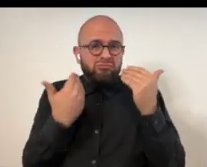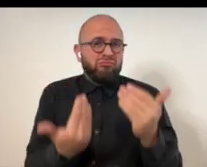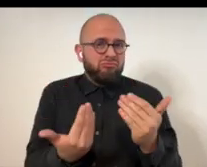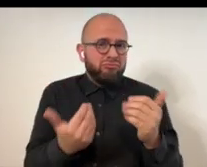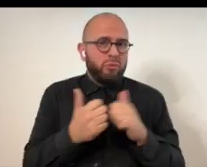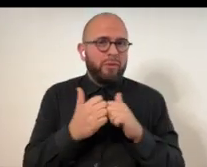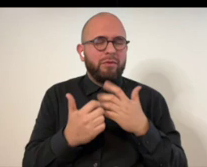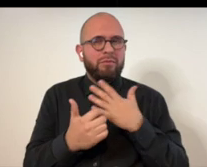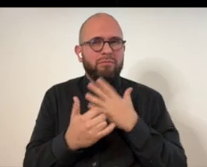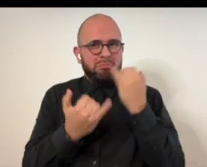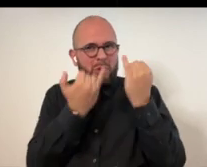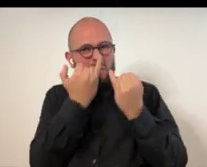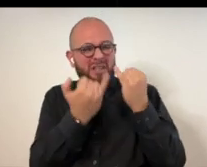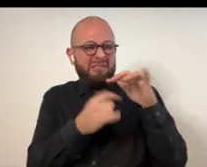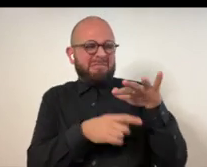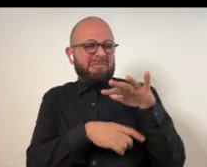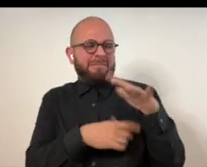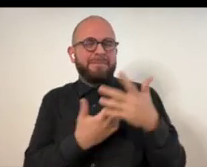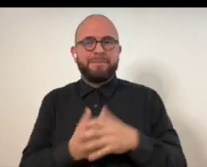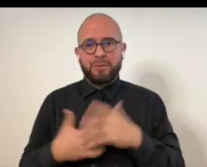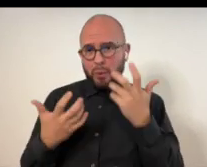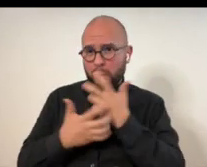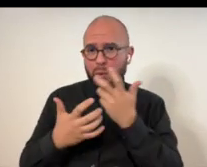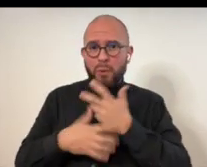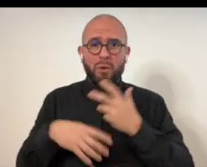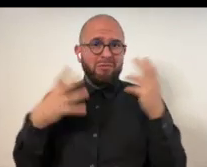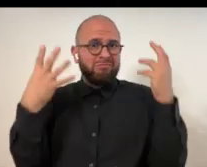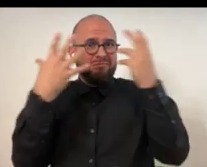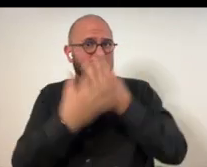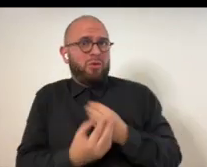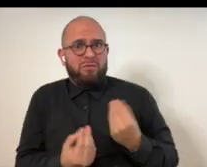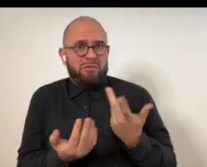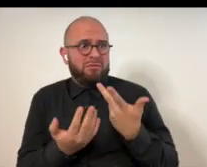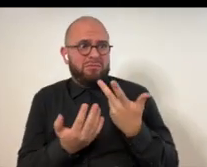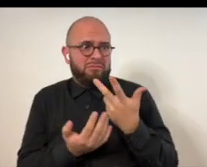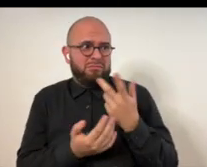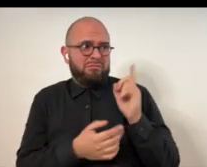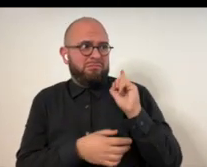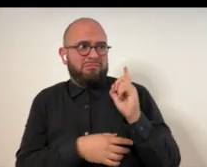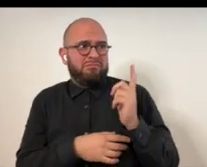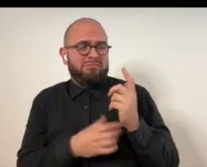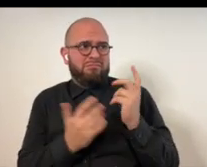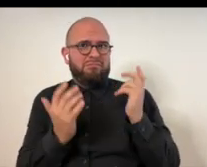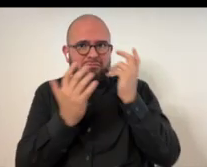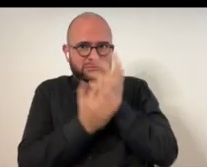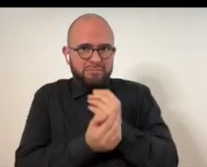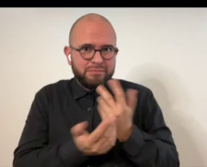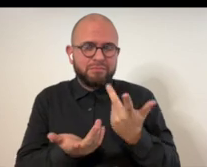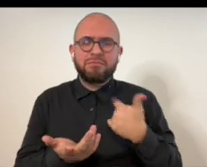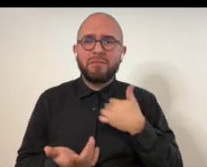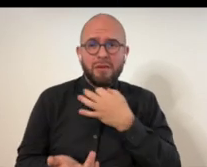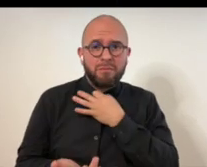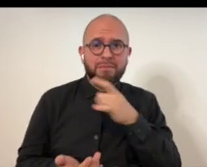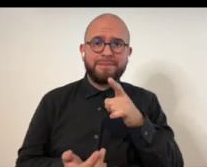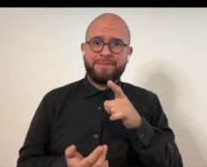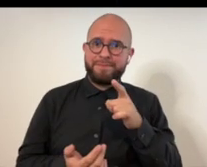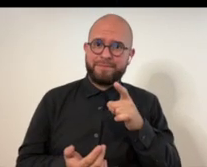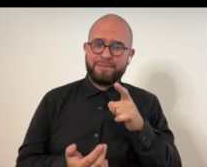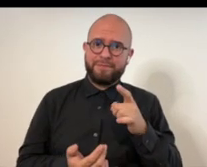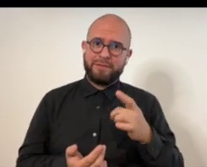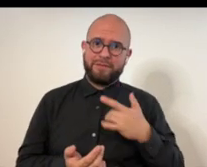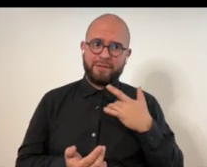to, to keep moving forward with those ideas. And beautiful,